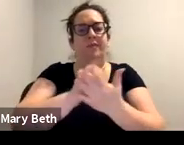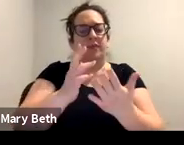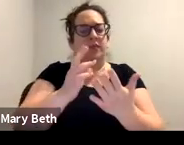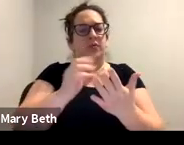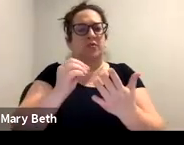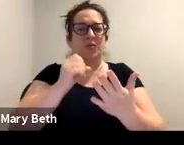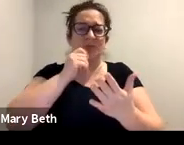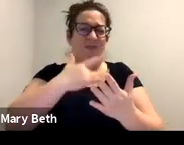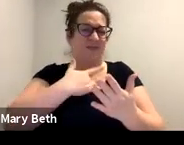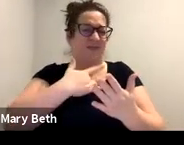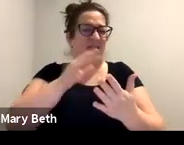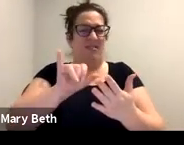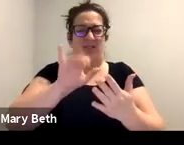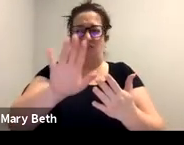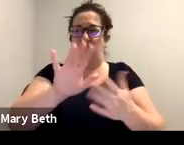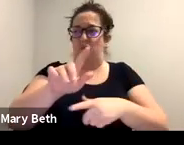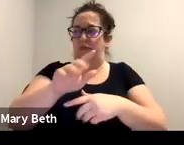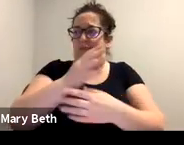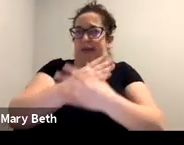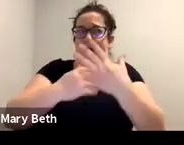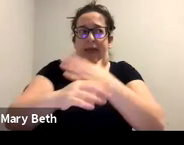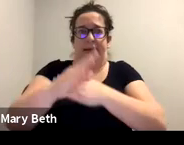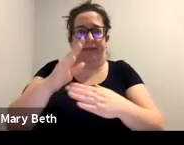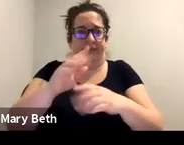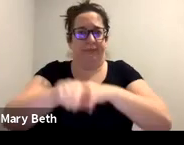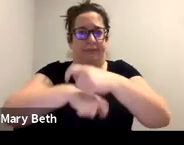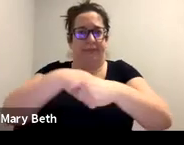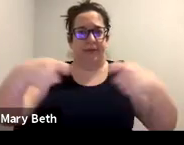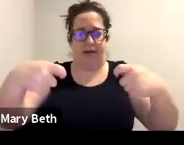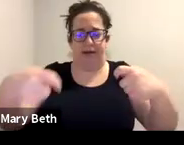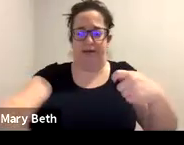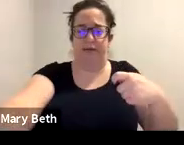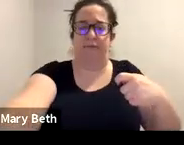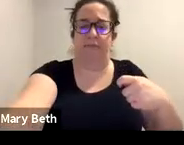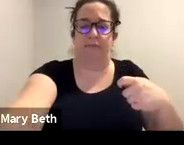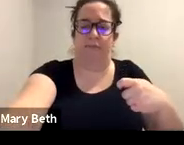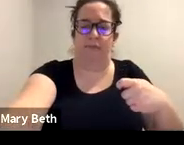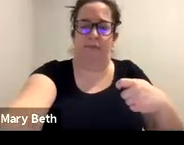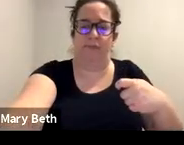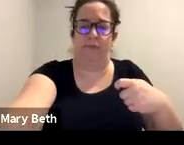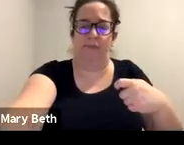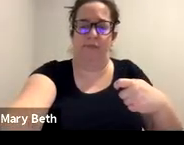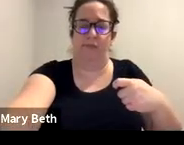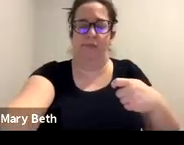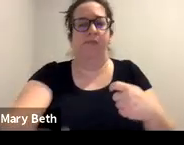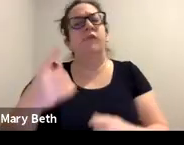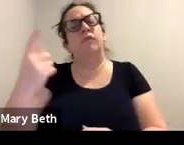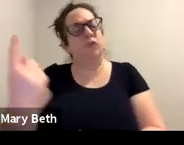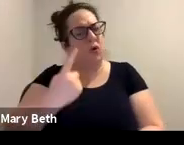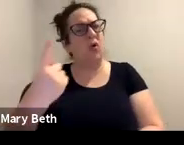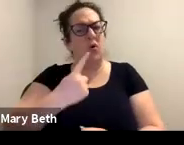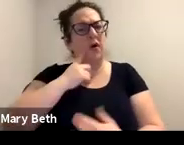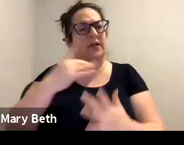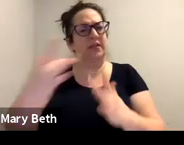tied. And if you are worried about engaging in the unauthorized practice of law, you can always contact